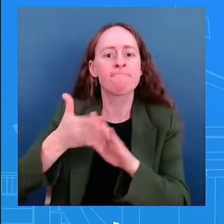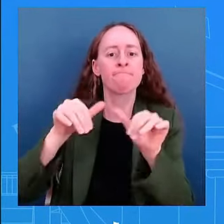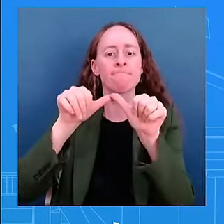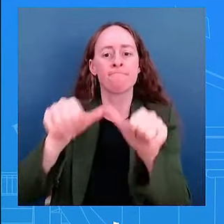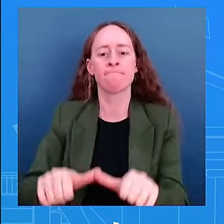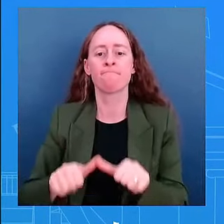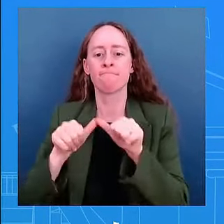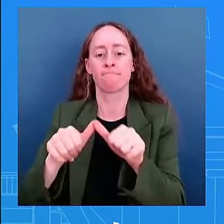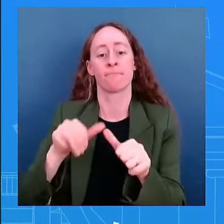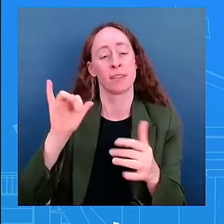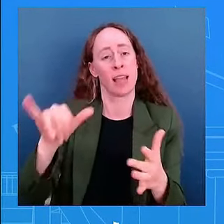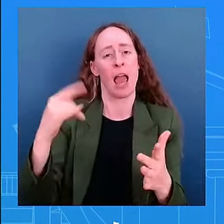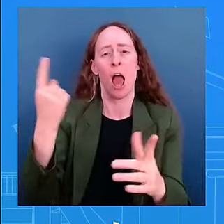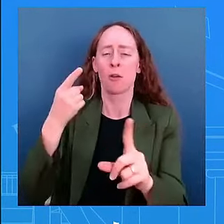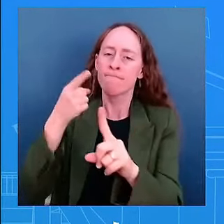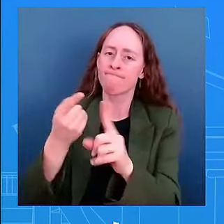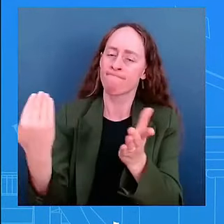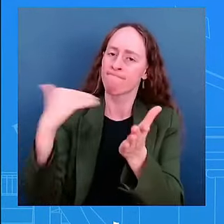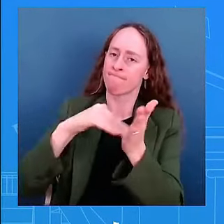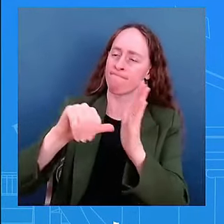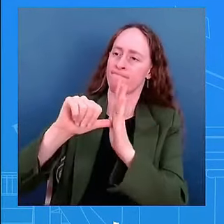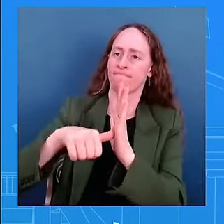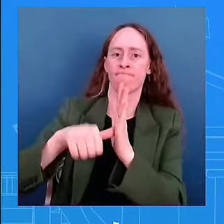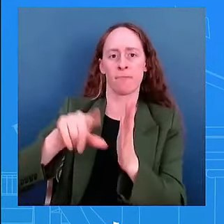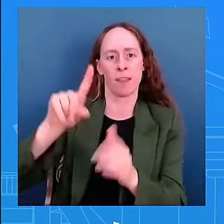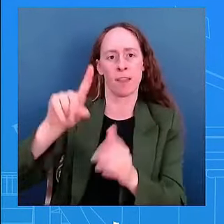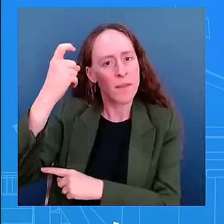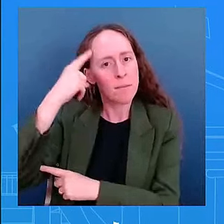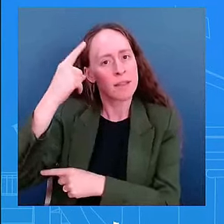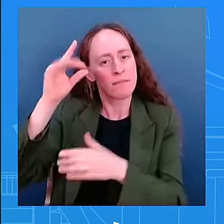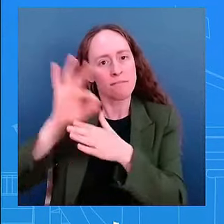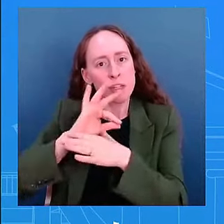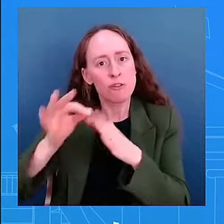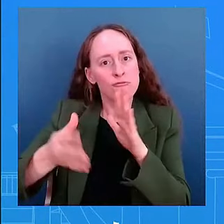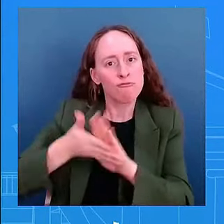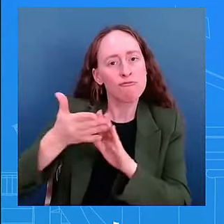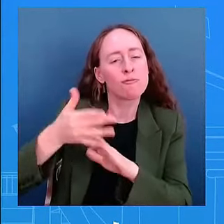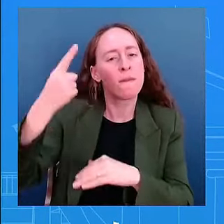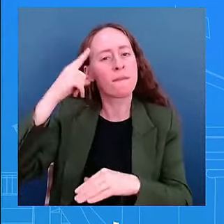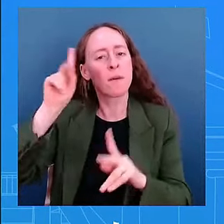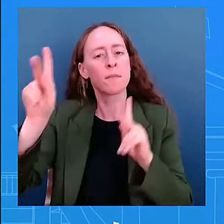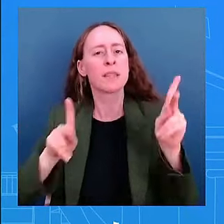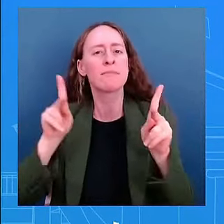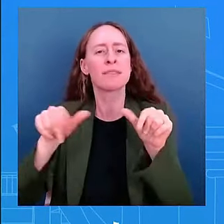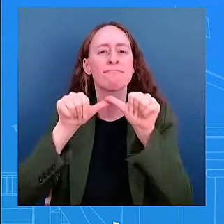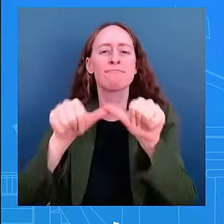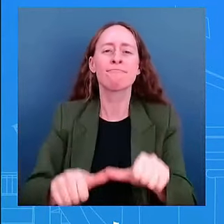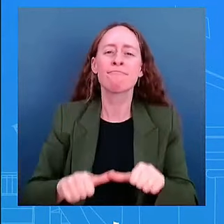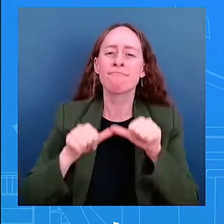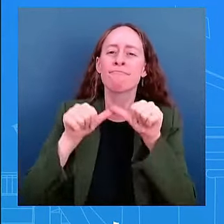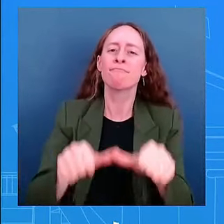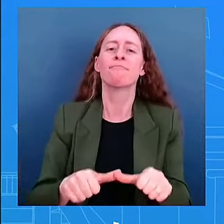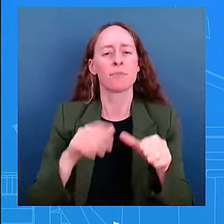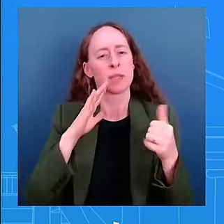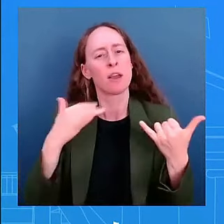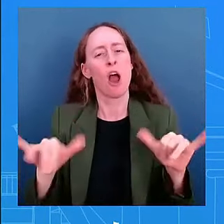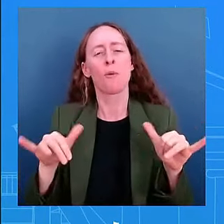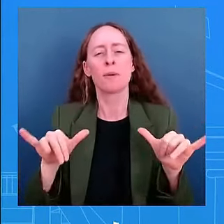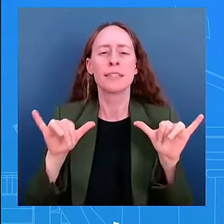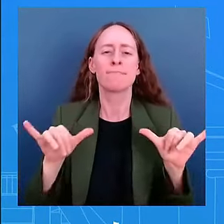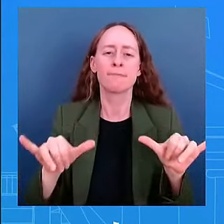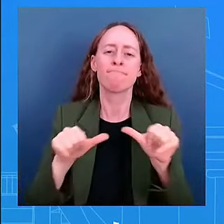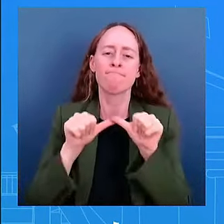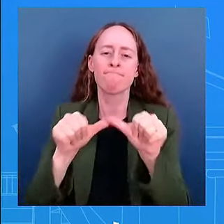lead on that as a country and that's what we've been doing here and we're going to continue to do that uh and again he's going to